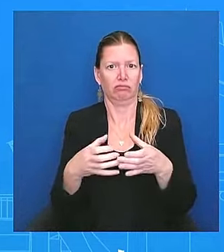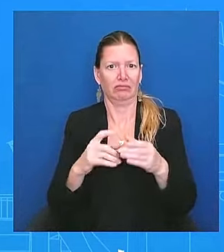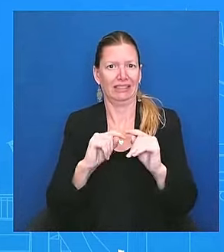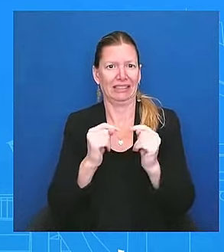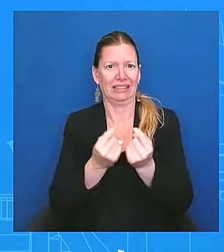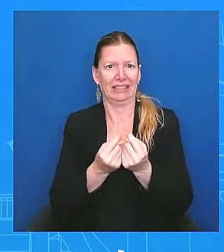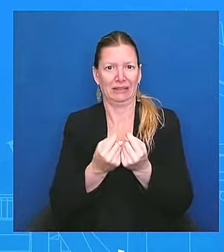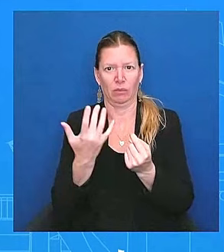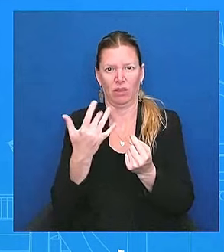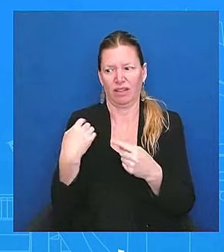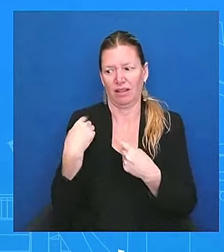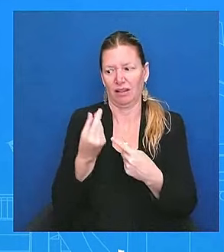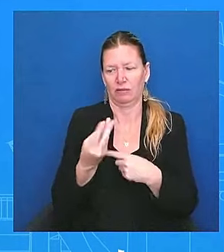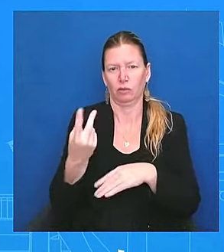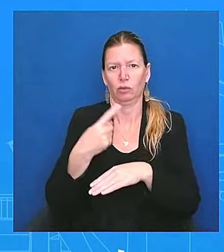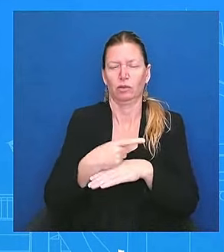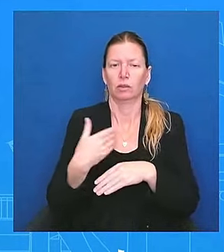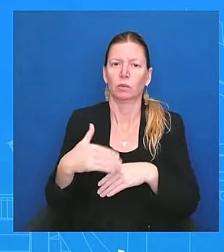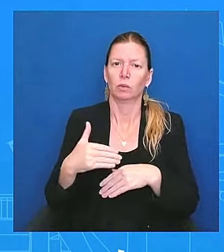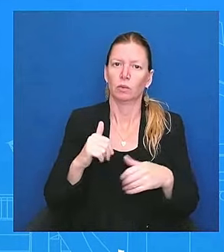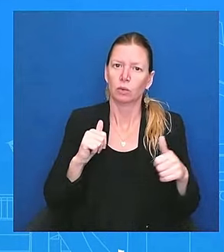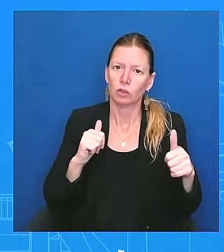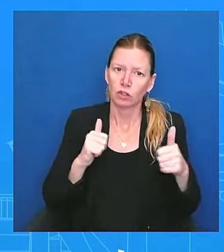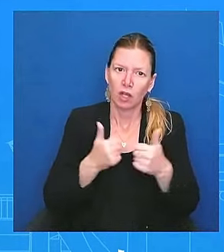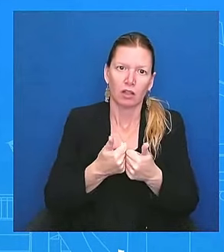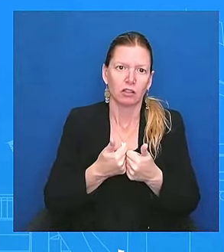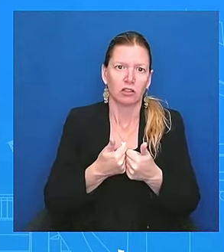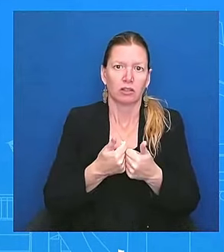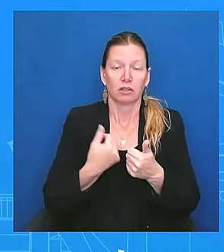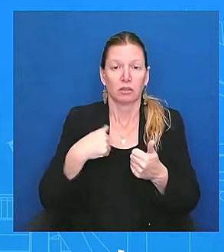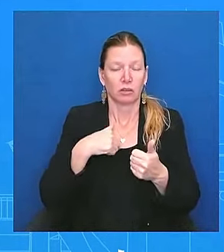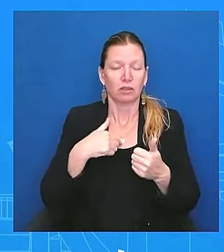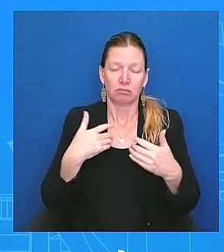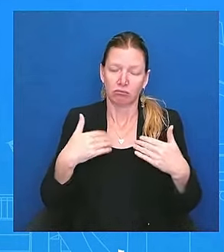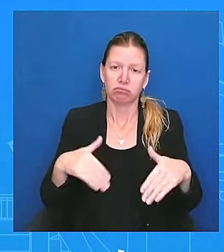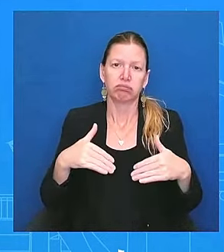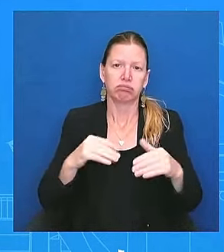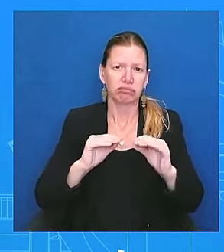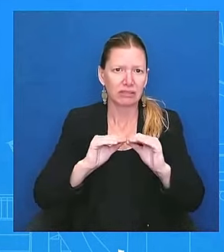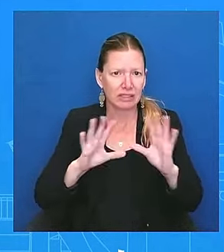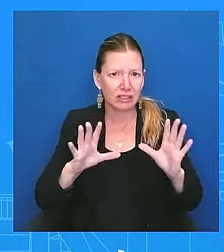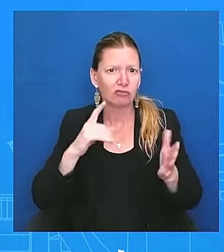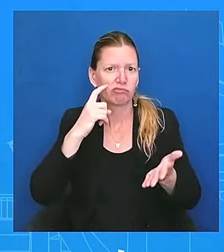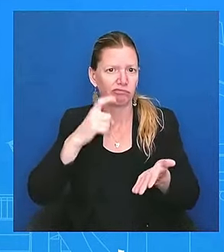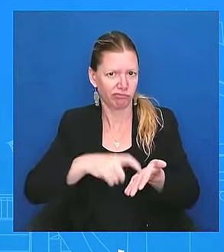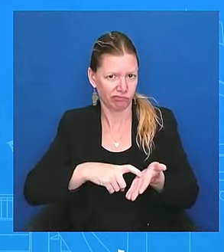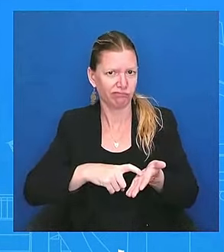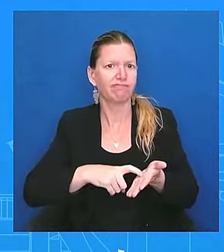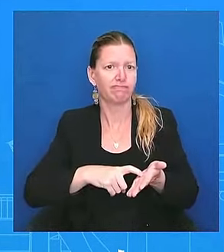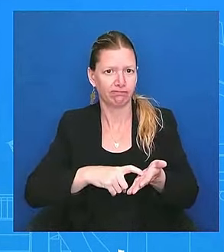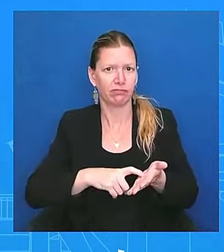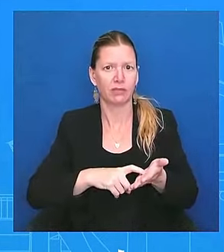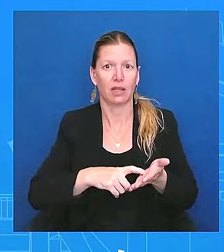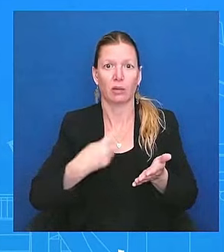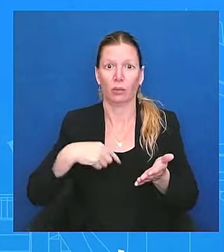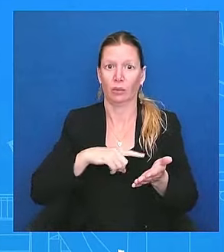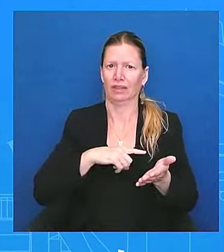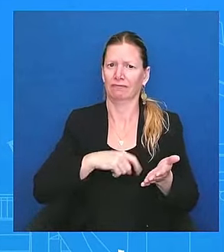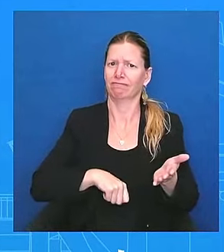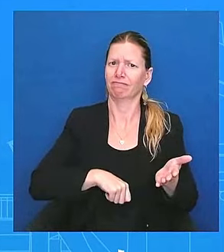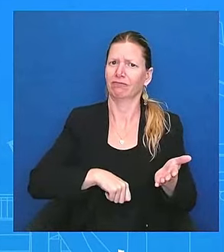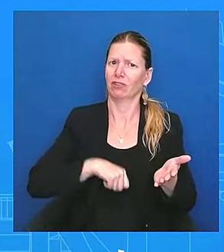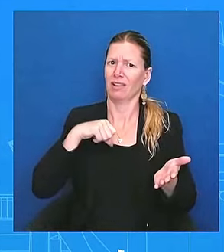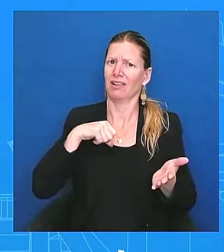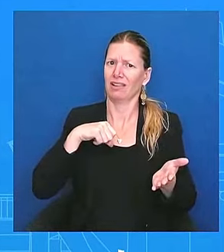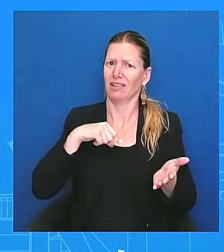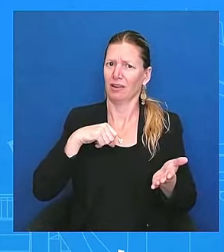that. But we have had an extraordinary record to be proud of. And we know we have more work to do. The president says that